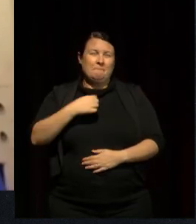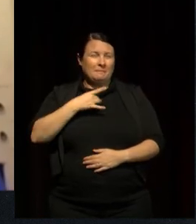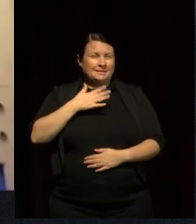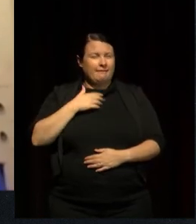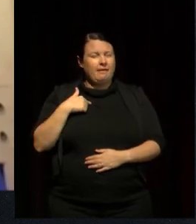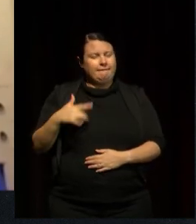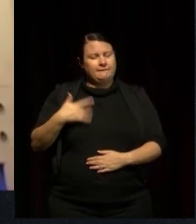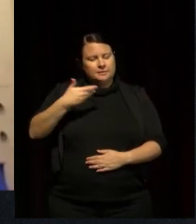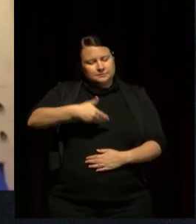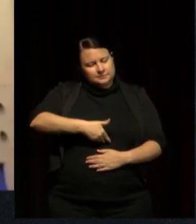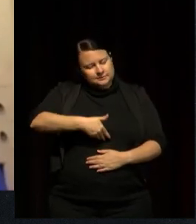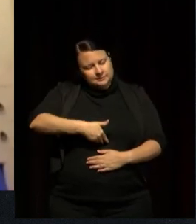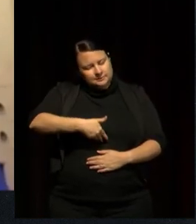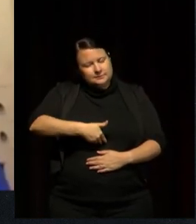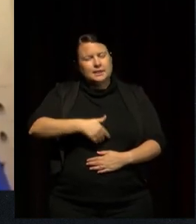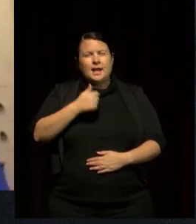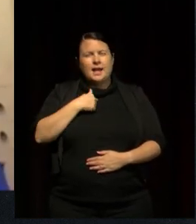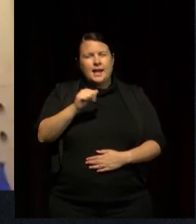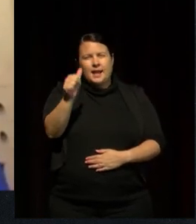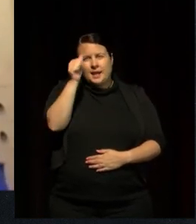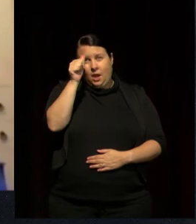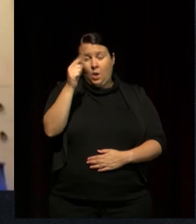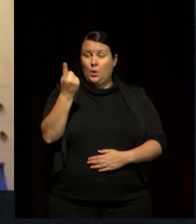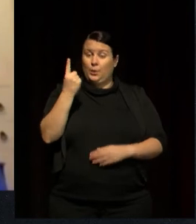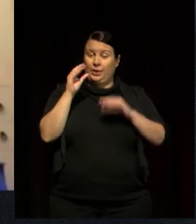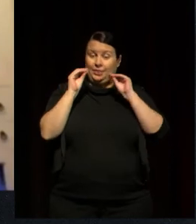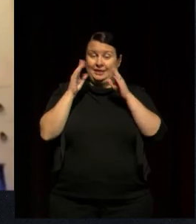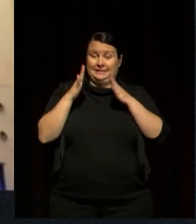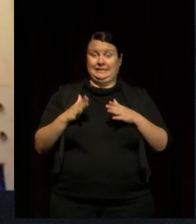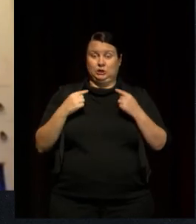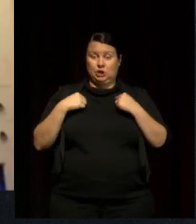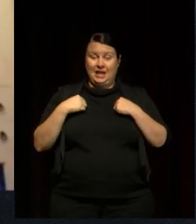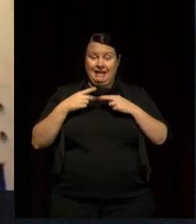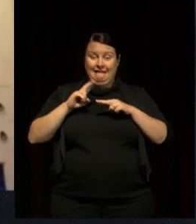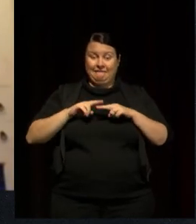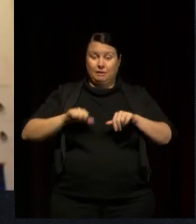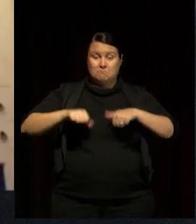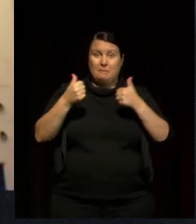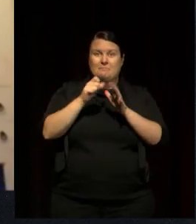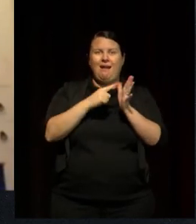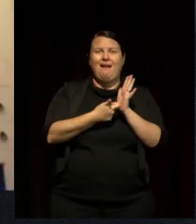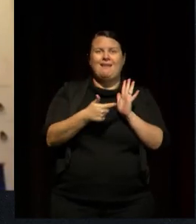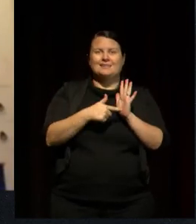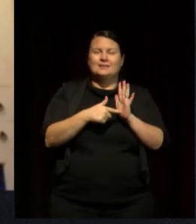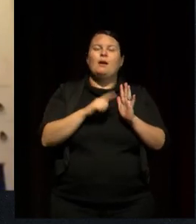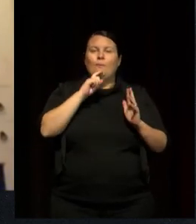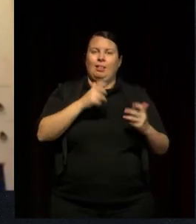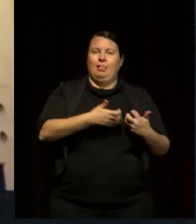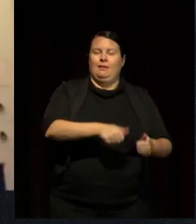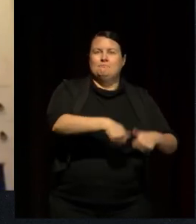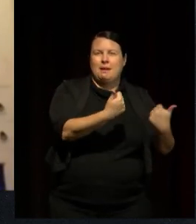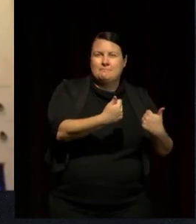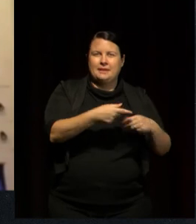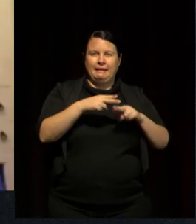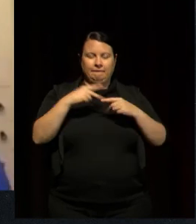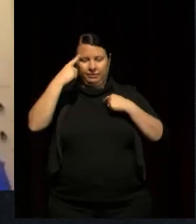that the educators' personal beliefs about themselves as artists had a huge impact on the decisions that were made in the classroom.